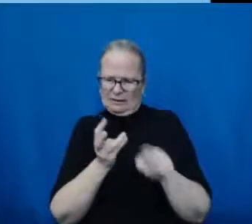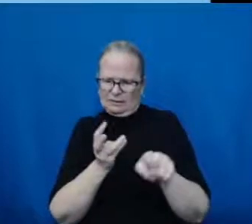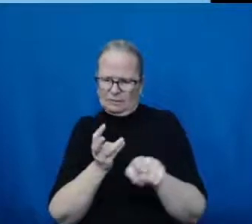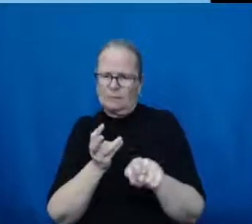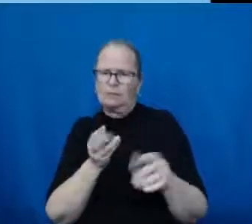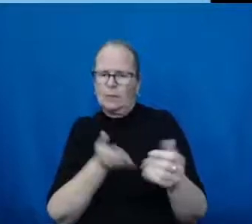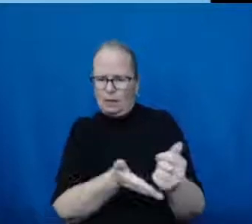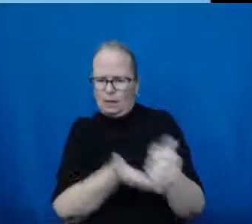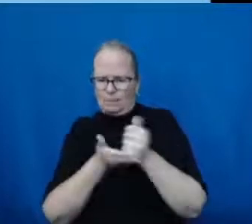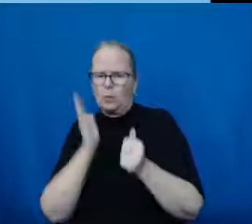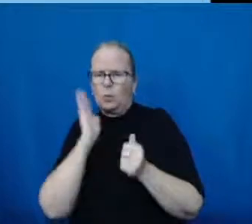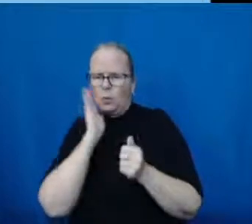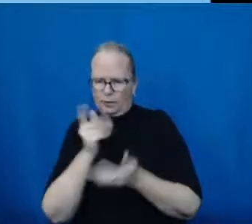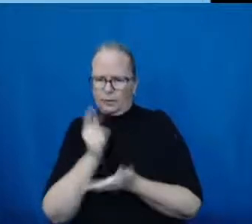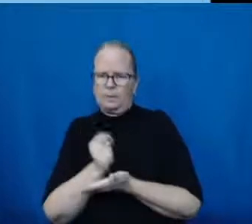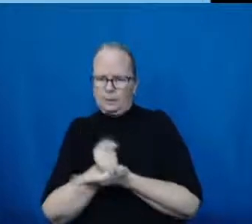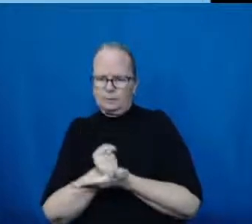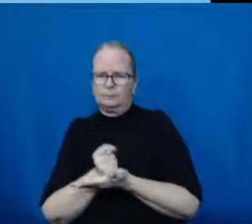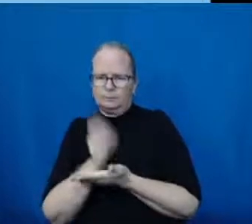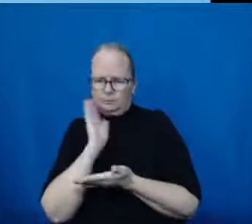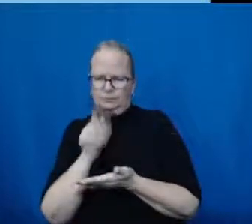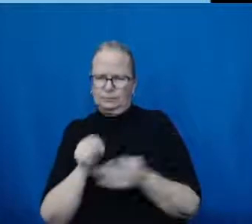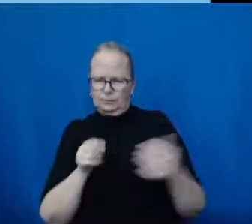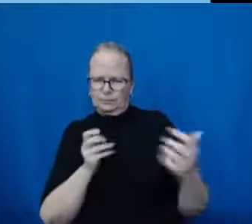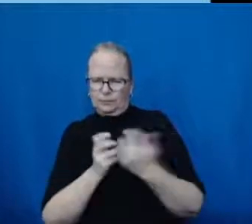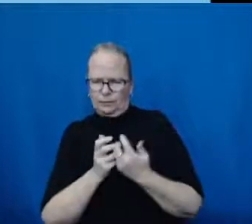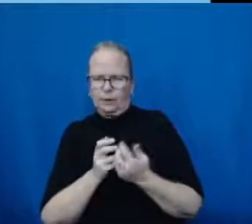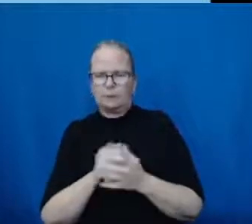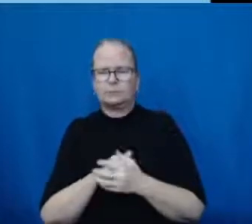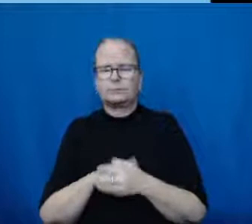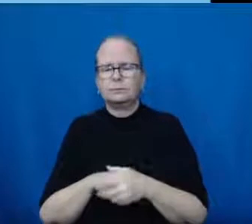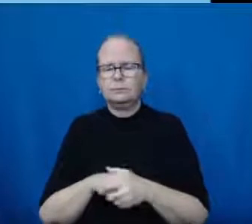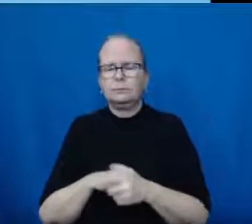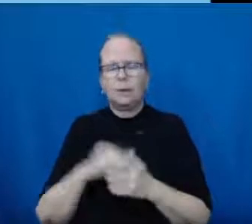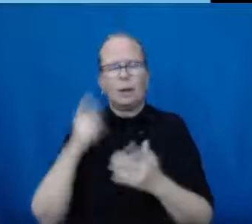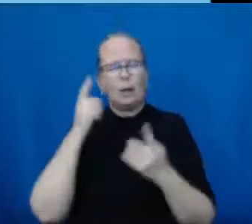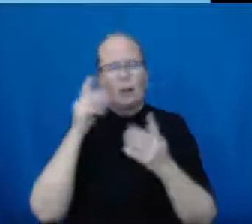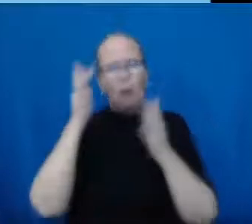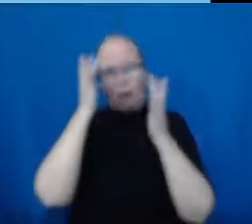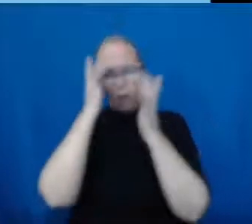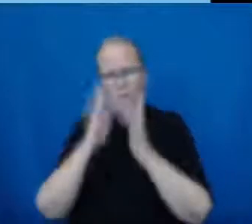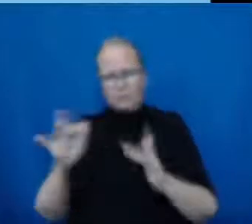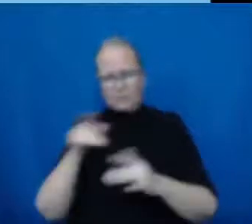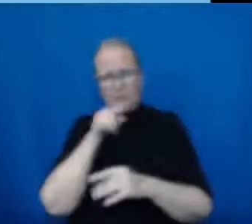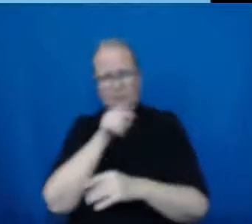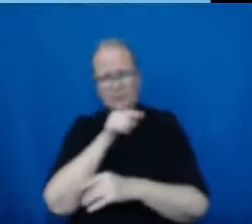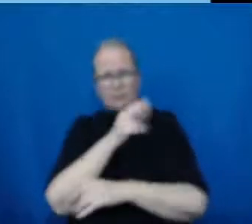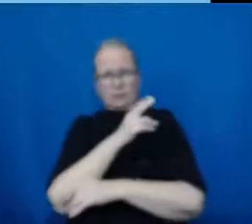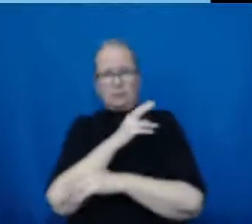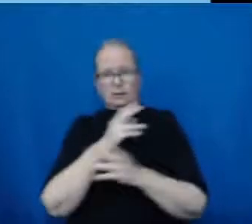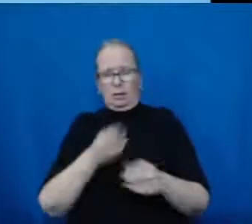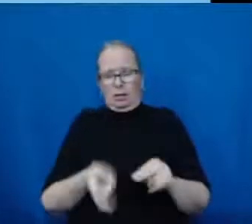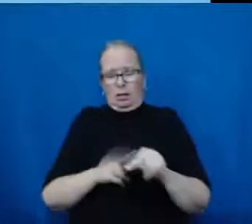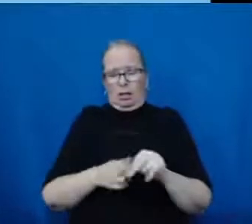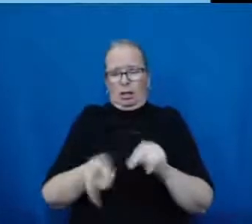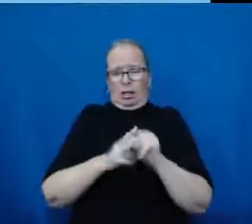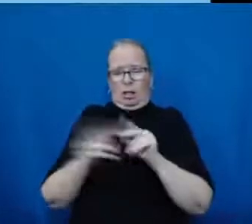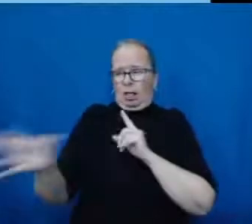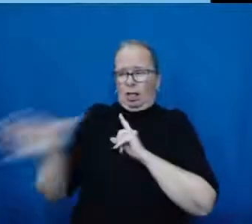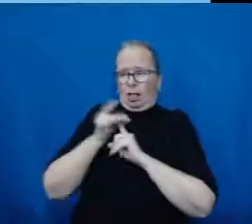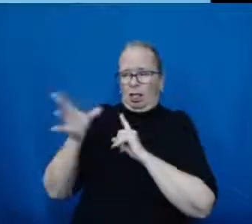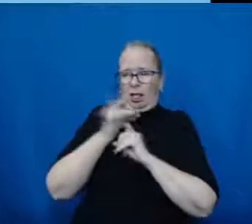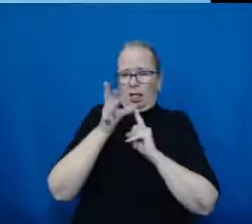we also really want to prevent people from getting COVID-19 so that they don't end up later long-term consequences of COVID infection like long COVID.